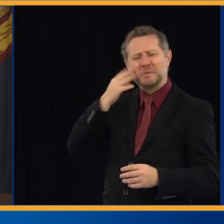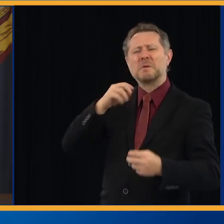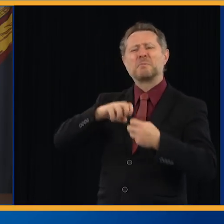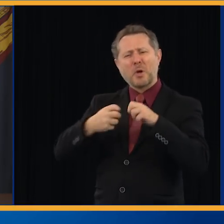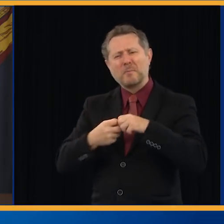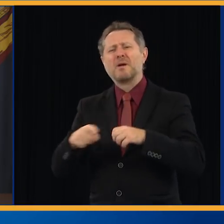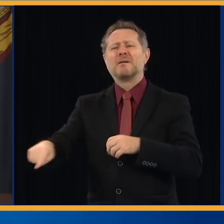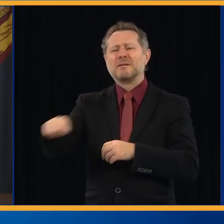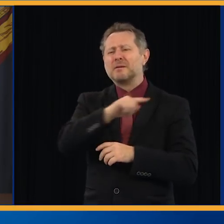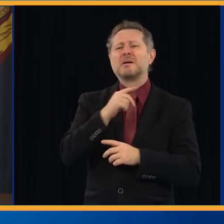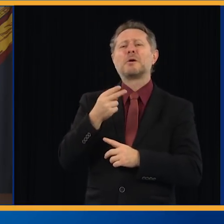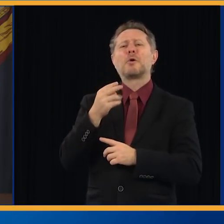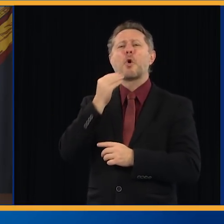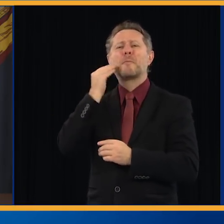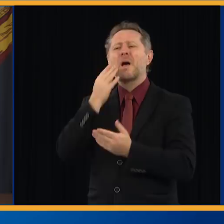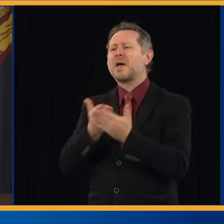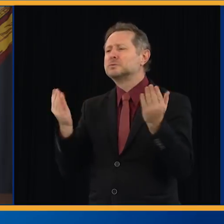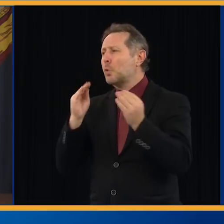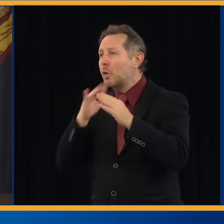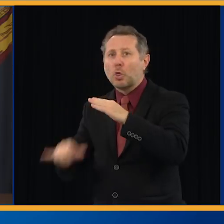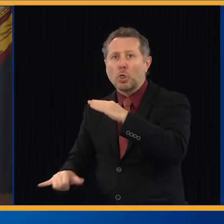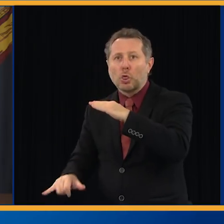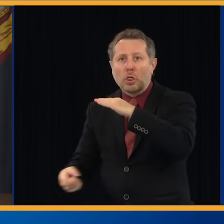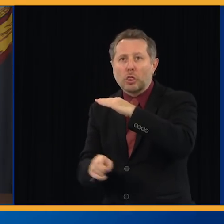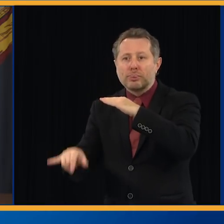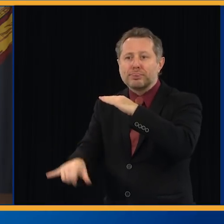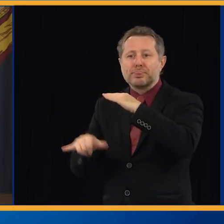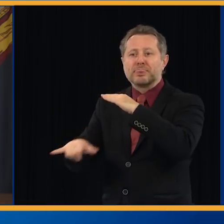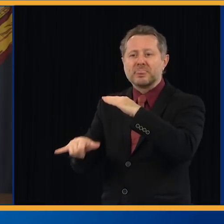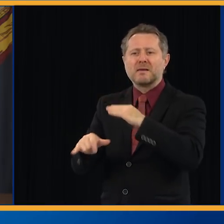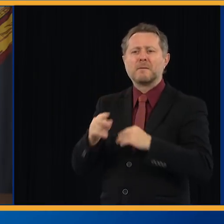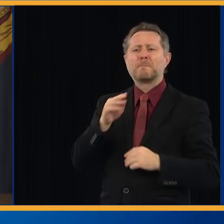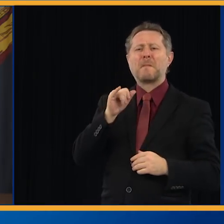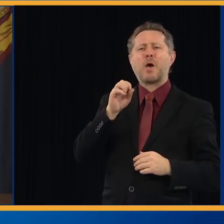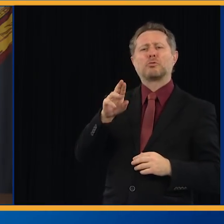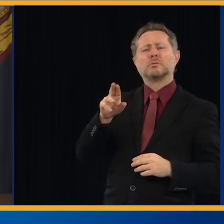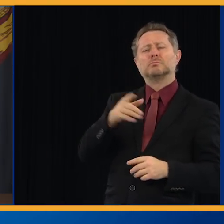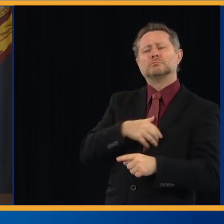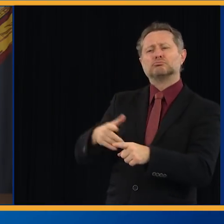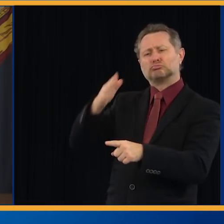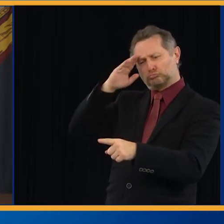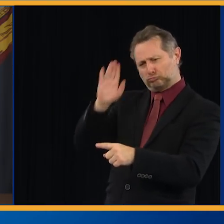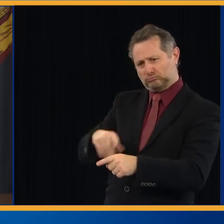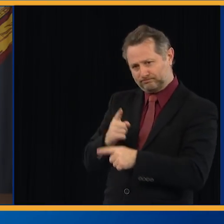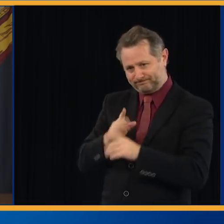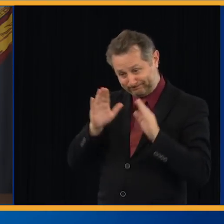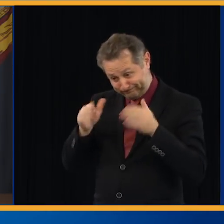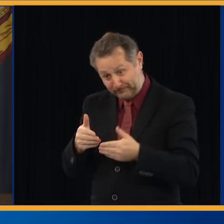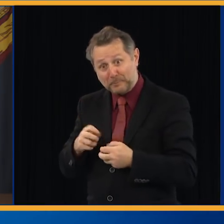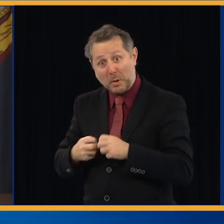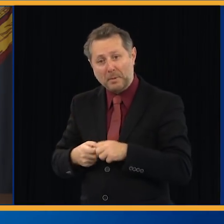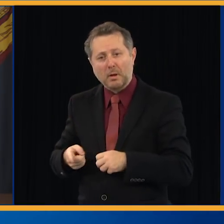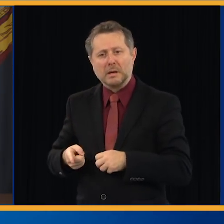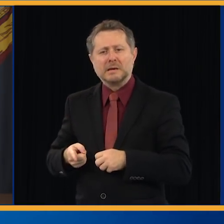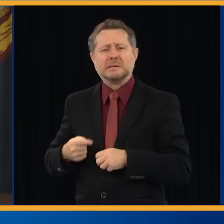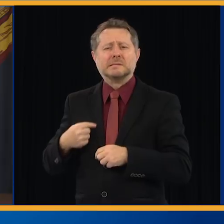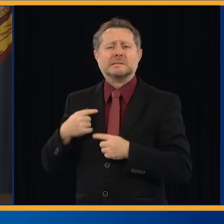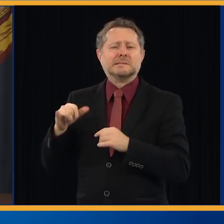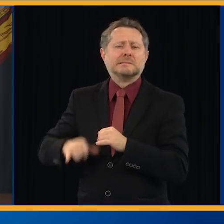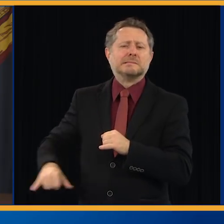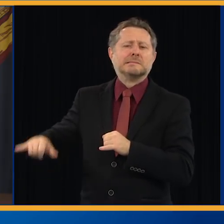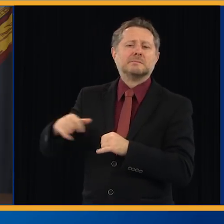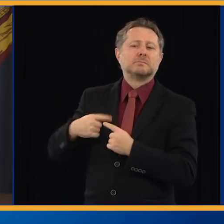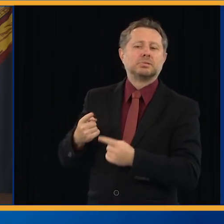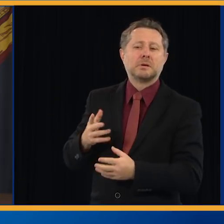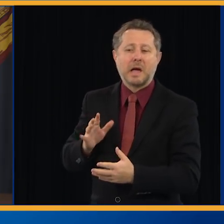Bill is right. Mayor de Blasio was right. I've worked on it all my life. Outreaching to homeless people is very,